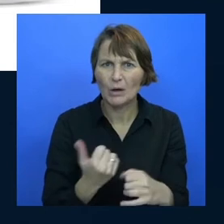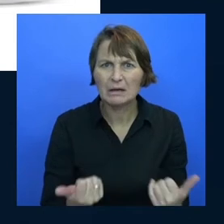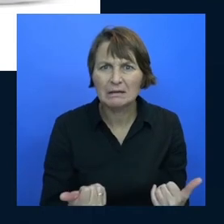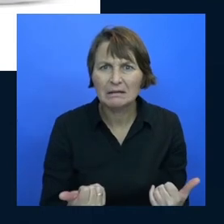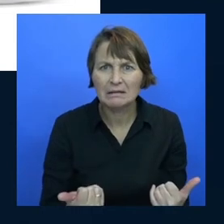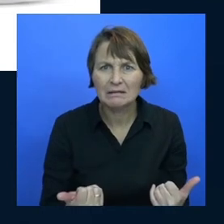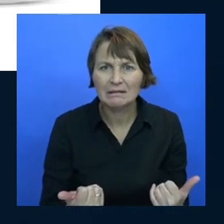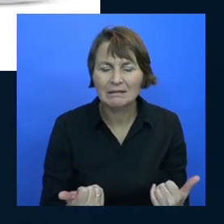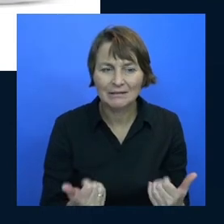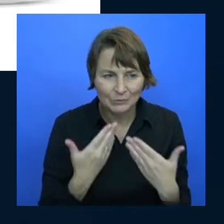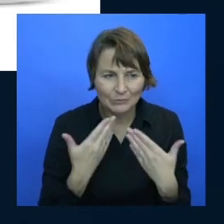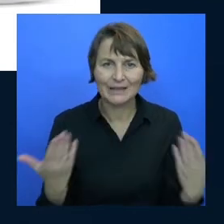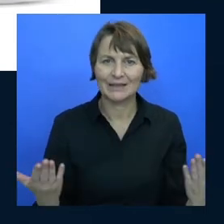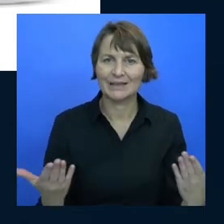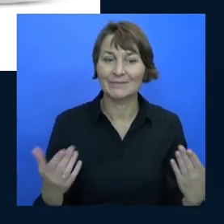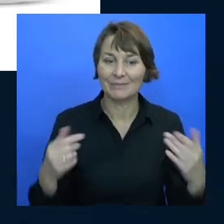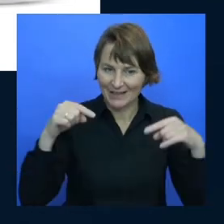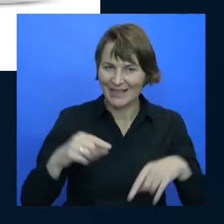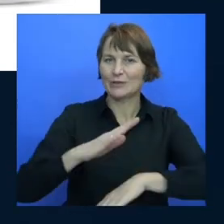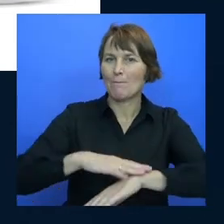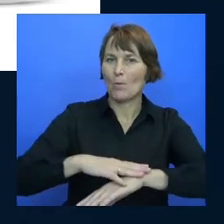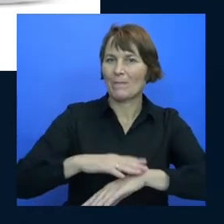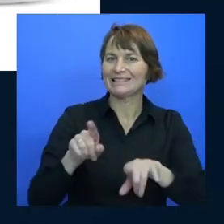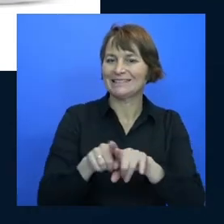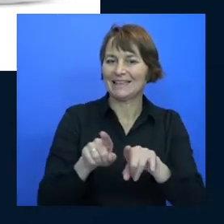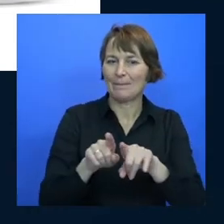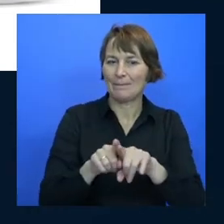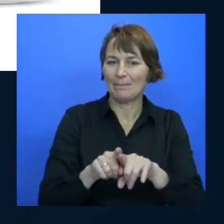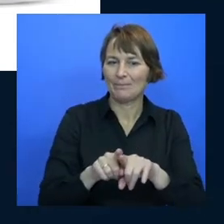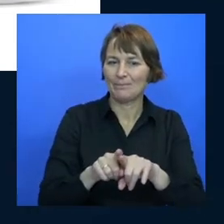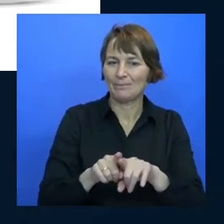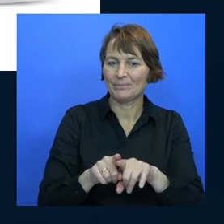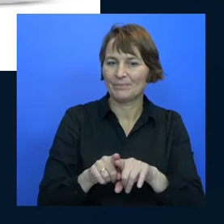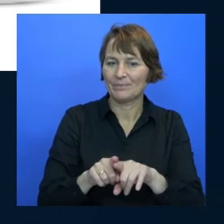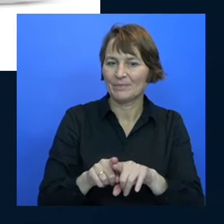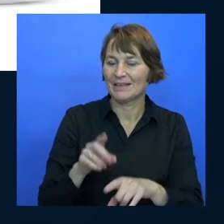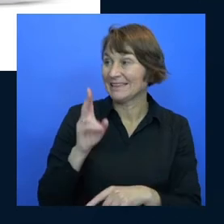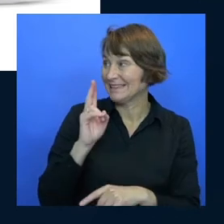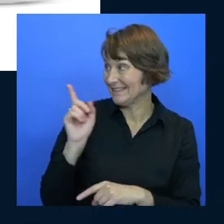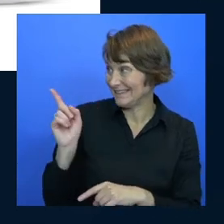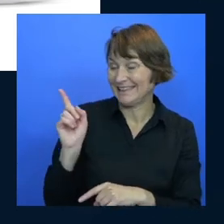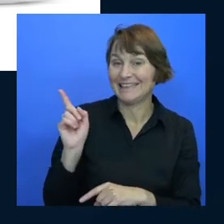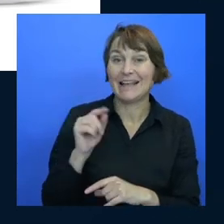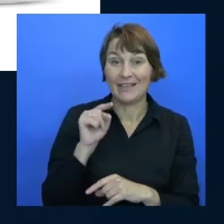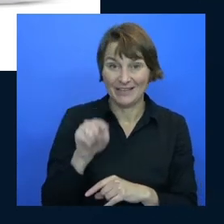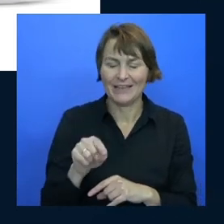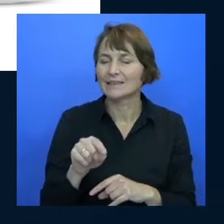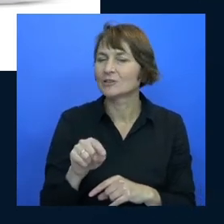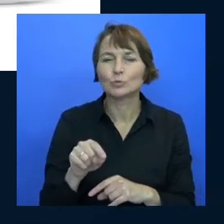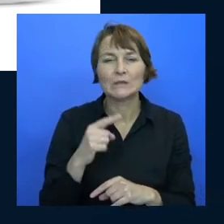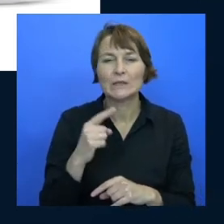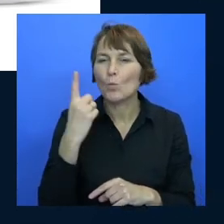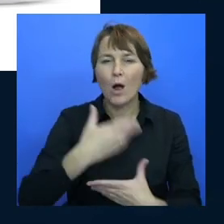this was a moment like that like that one zero d stole a day from me ruined my program